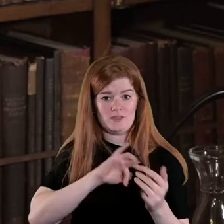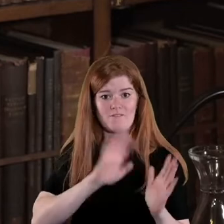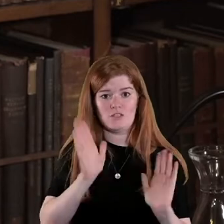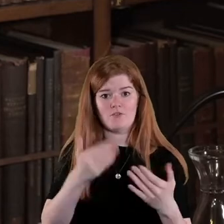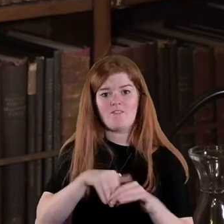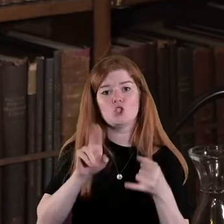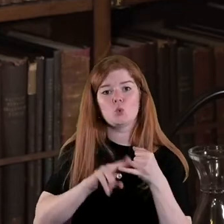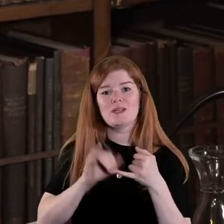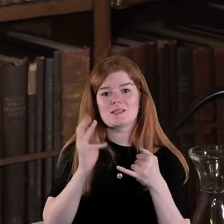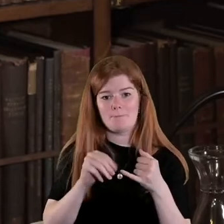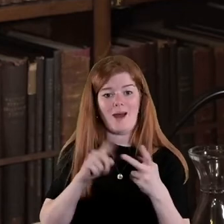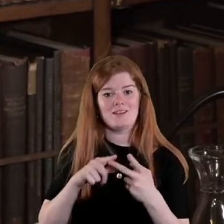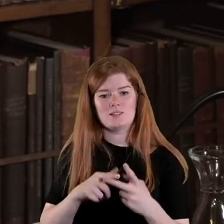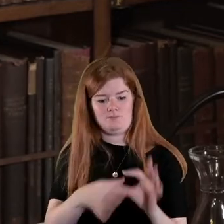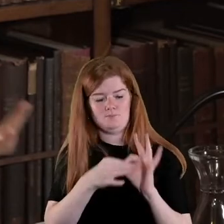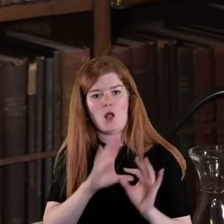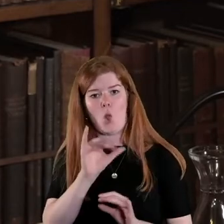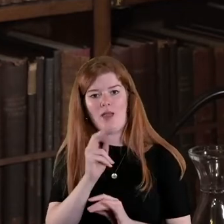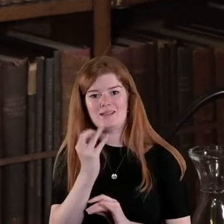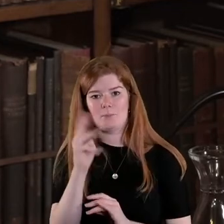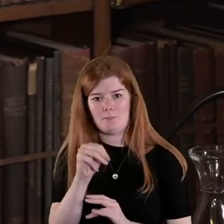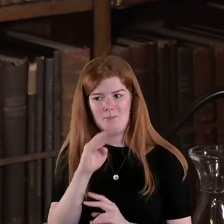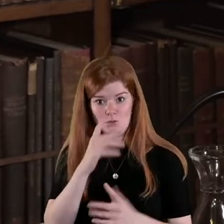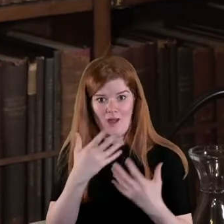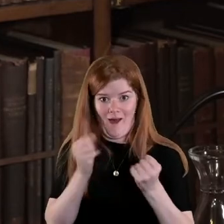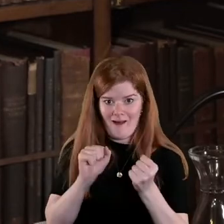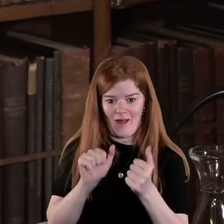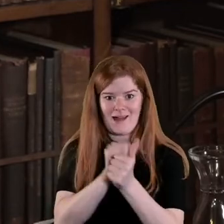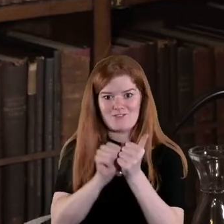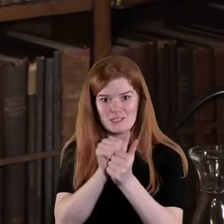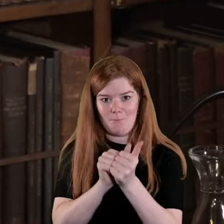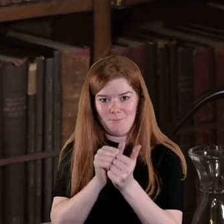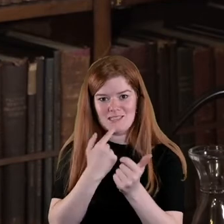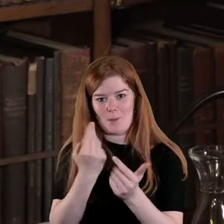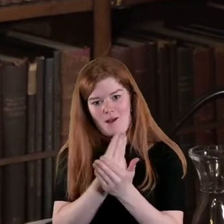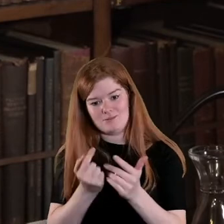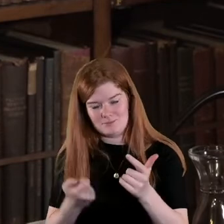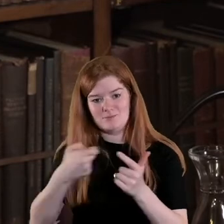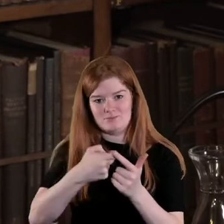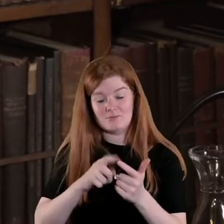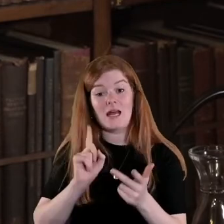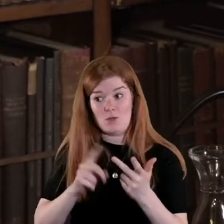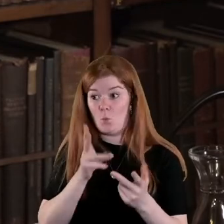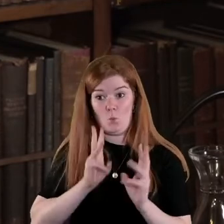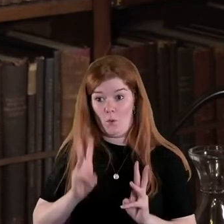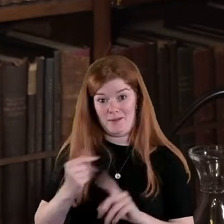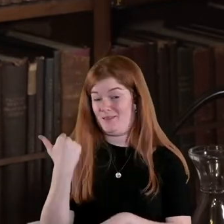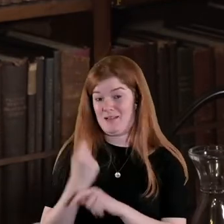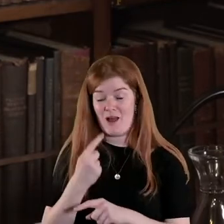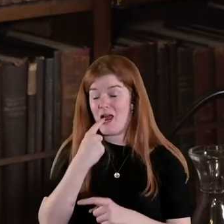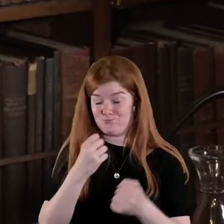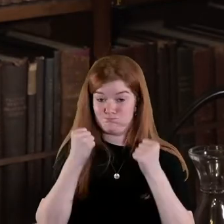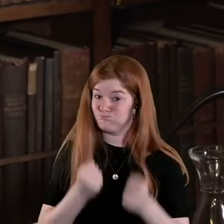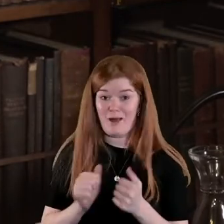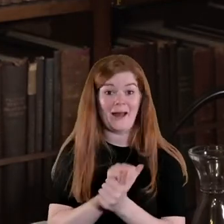unionism and loyalism as well so you have that activism as the second part and women were extremely, extremely active